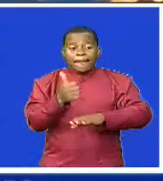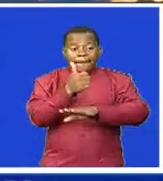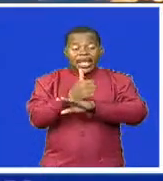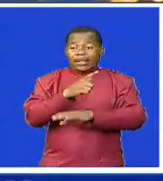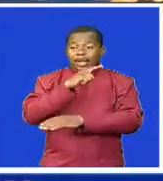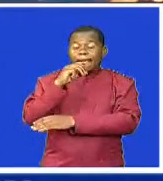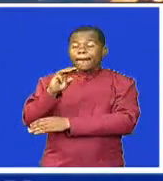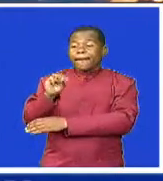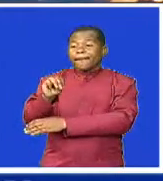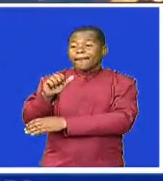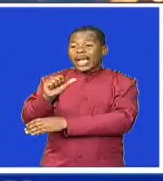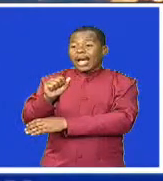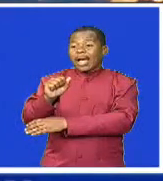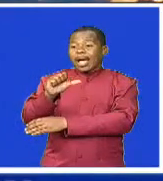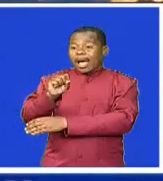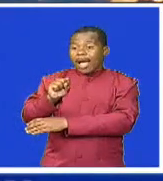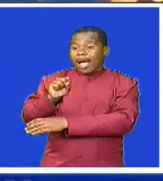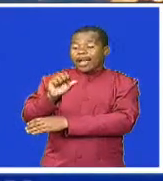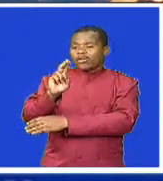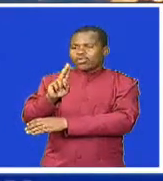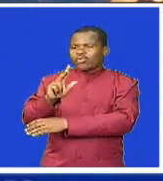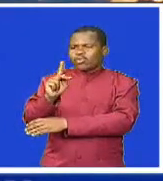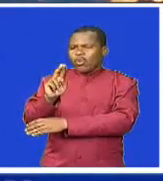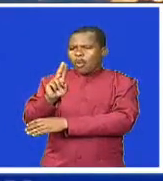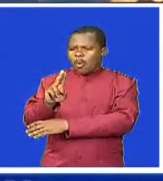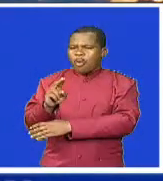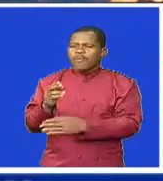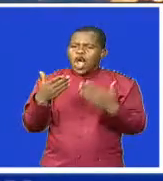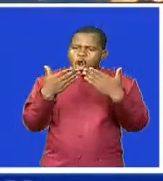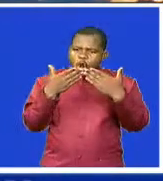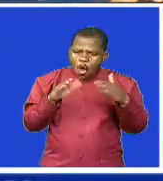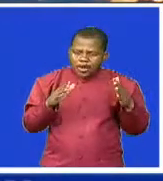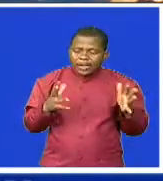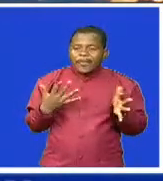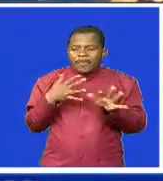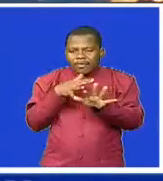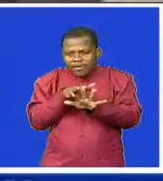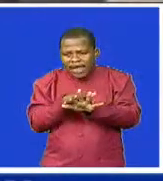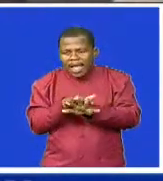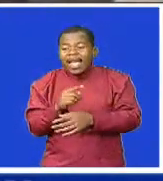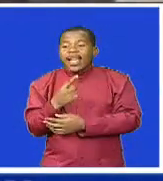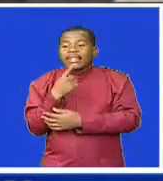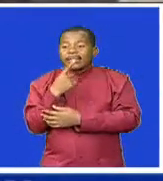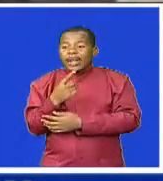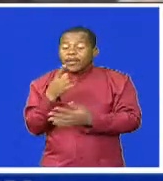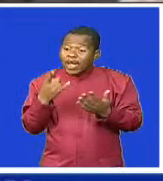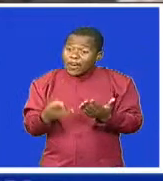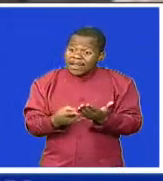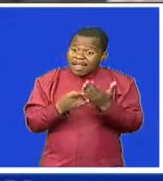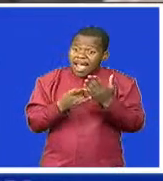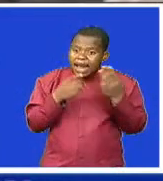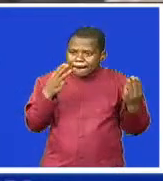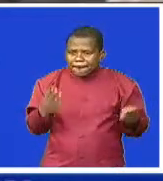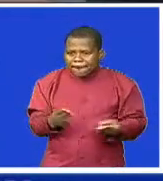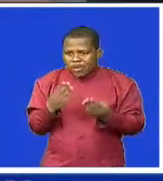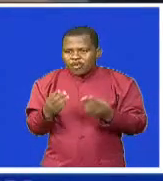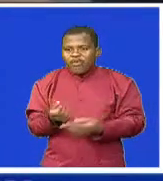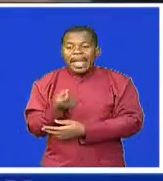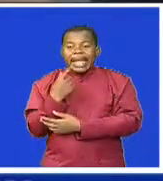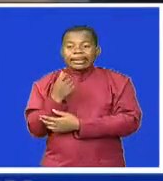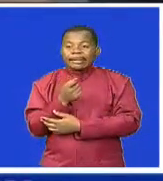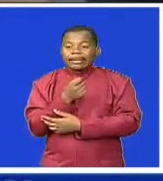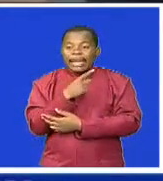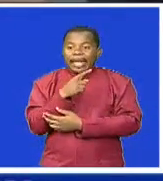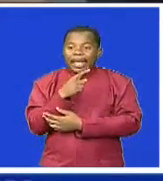will improve efficacy of the organization and its visibility. As the world commemorates the Human Rights Day